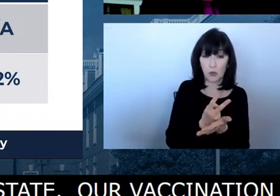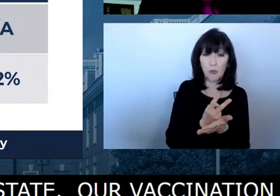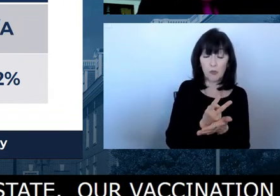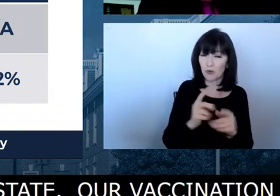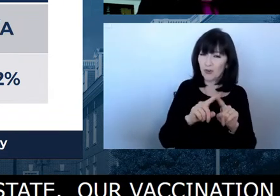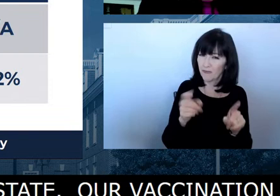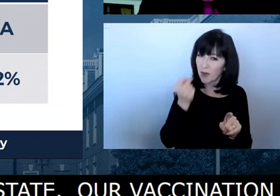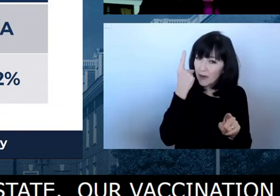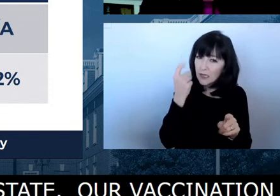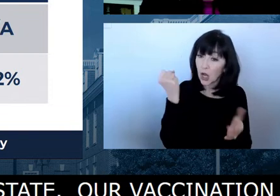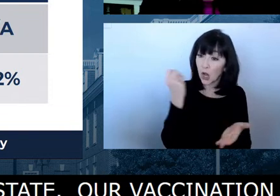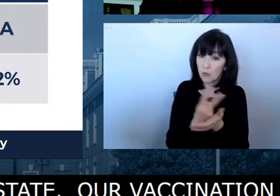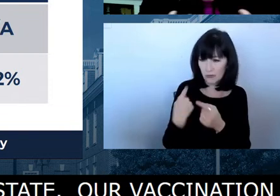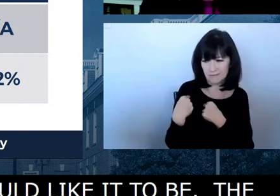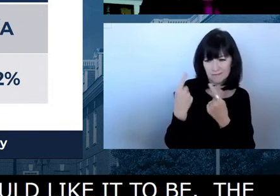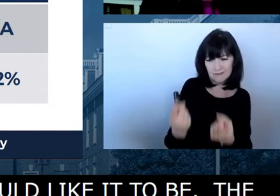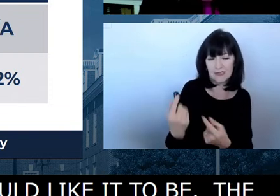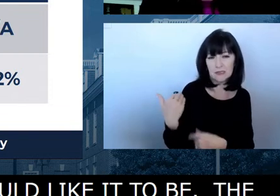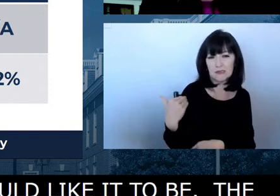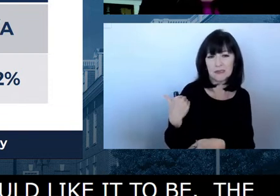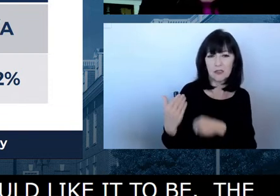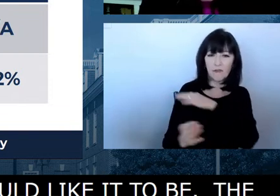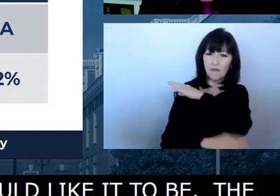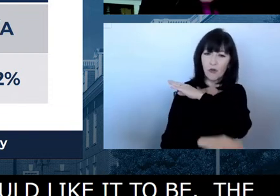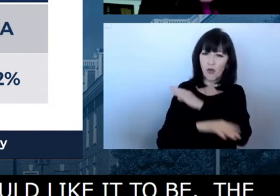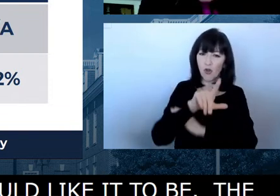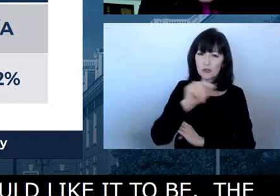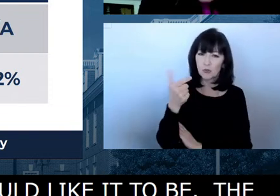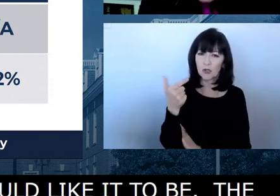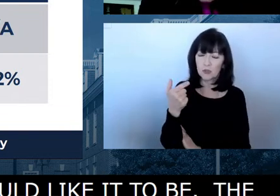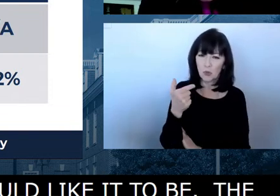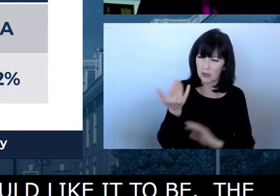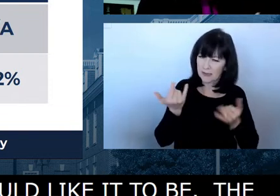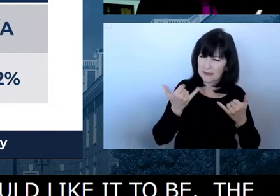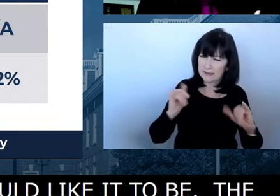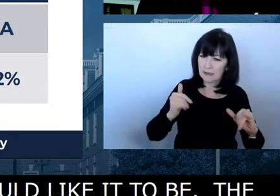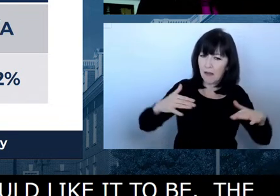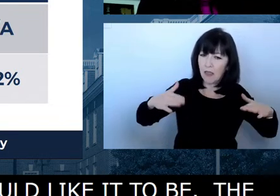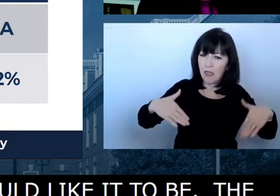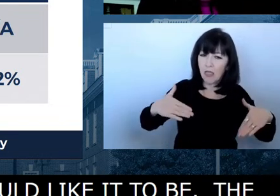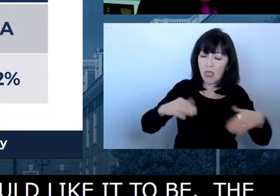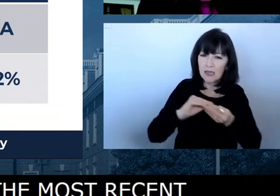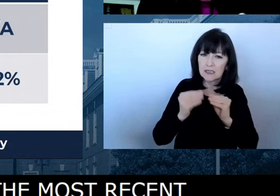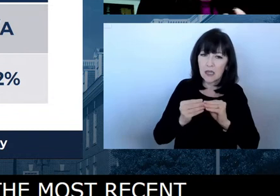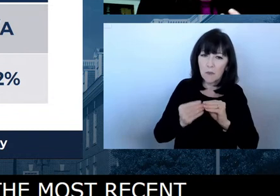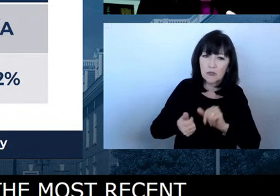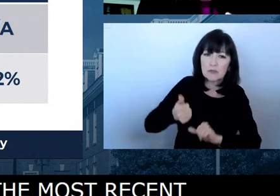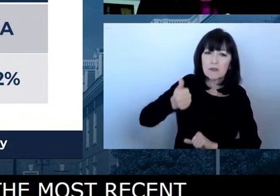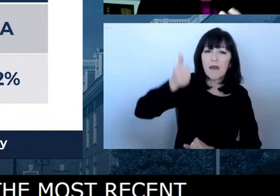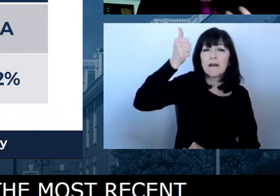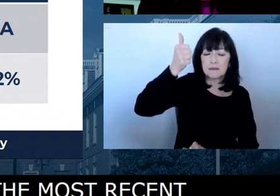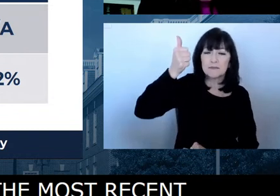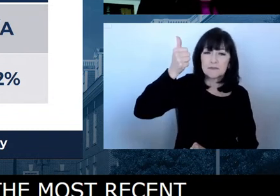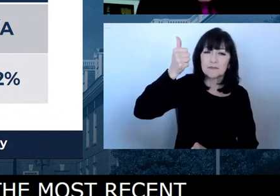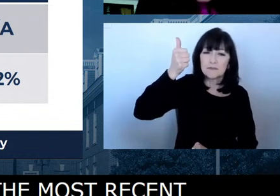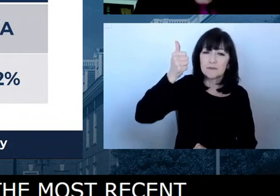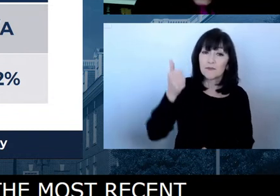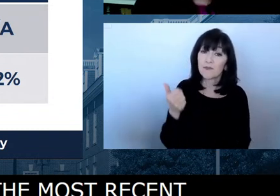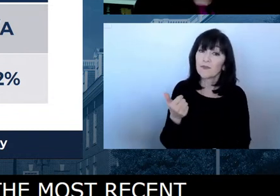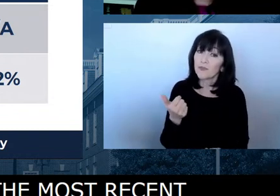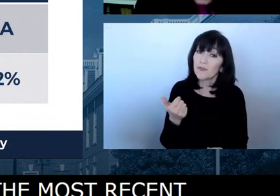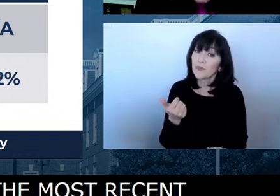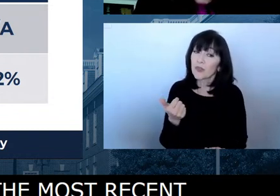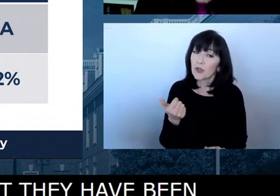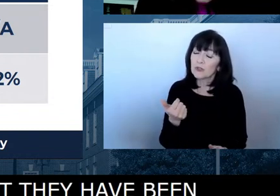fall. And so, again, with the masks in place, it's maybe not